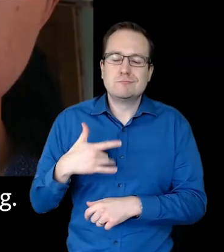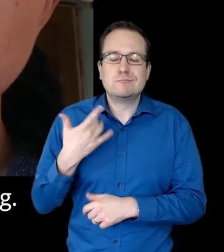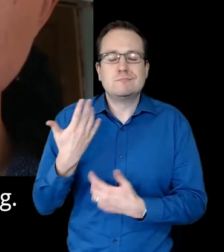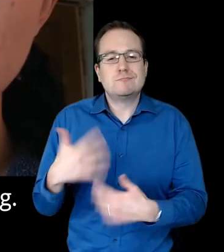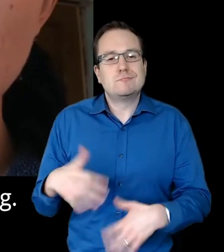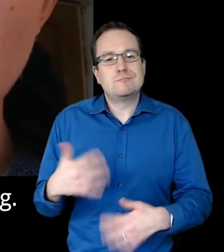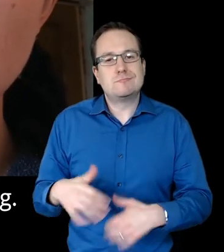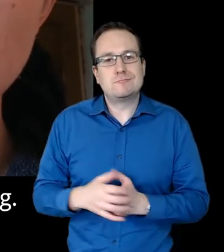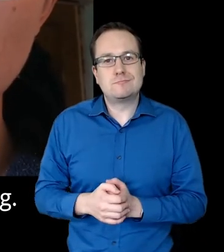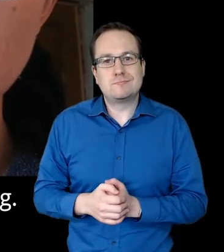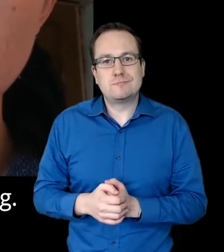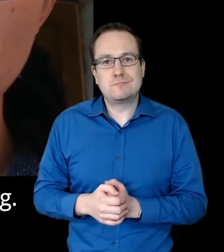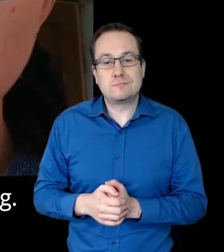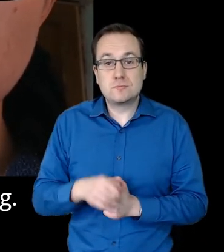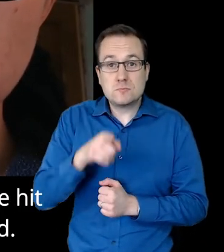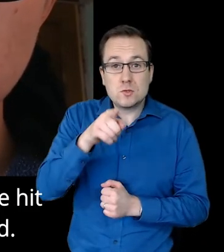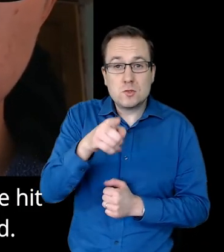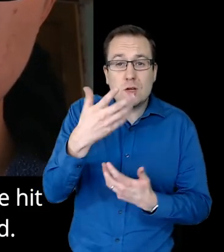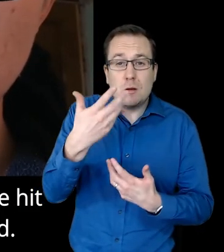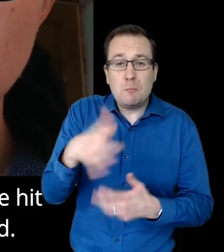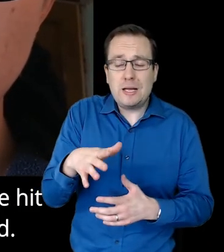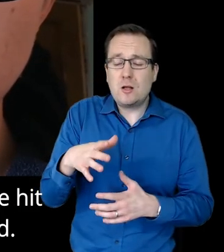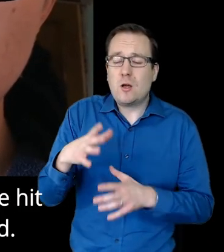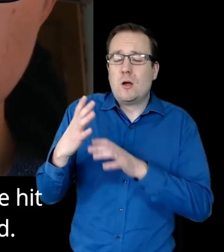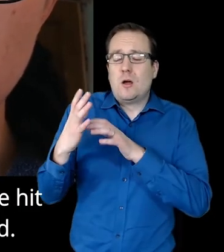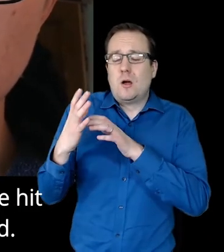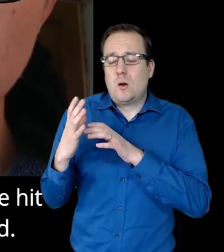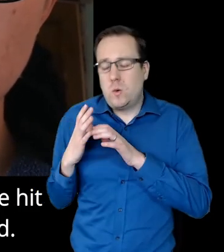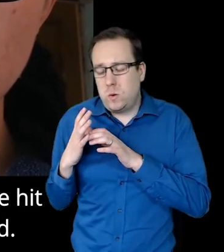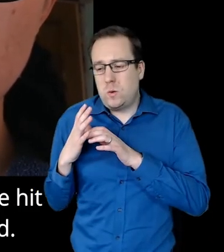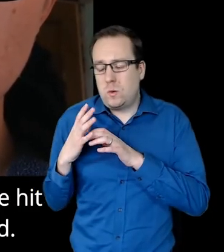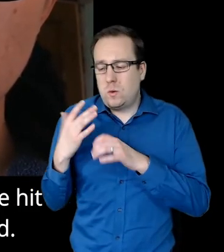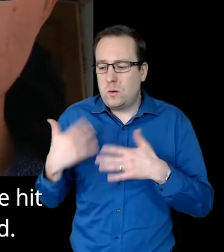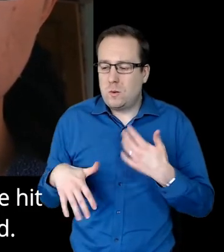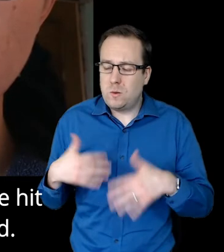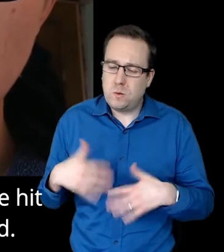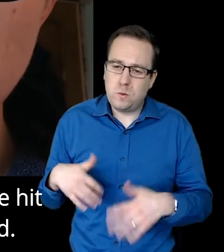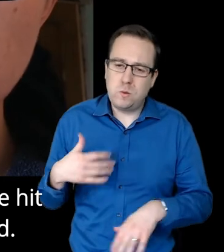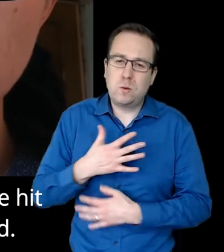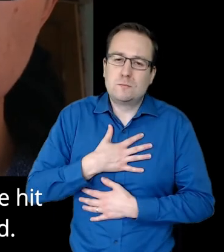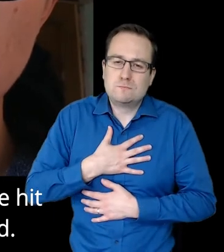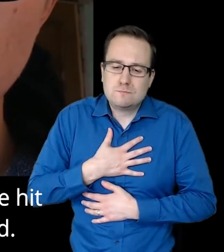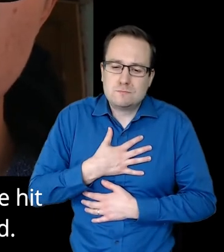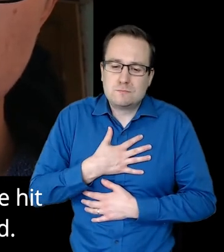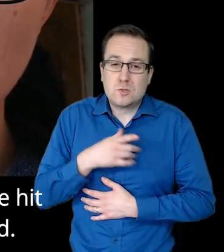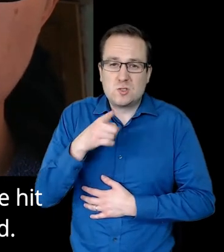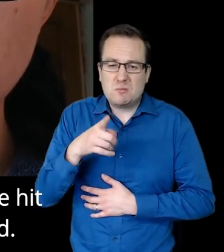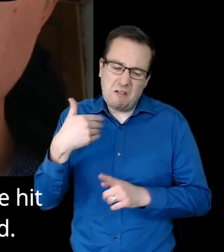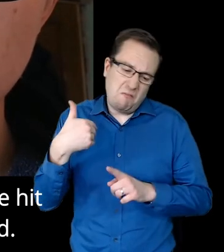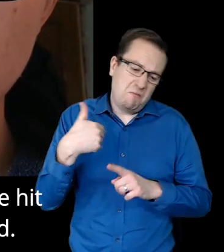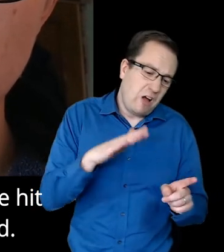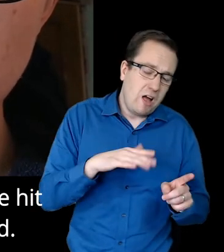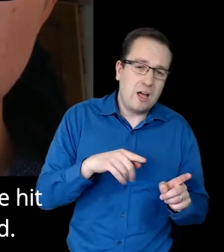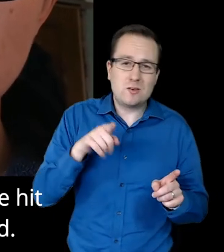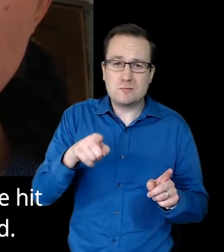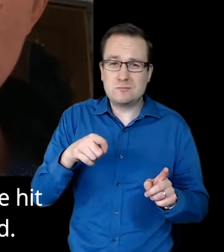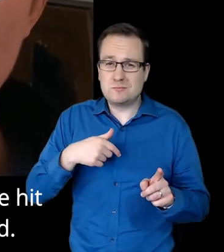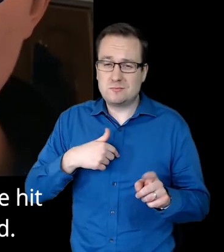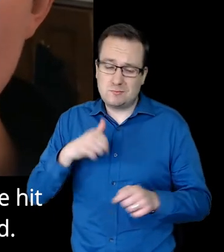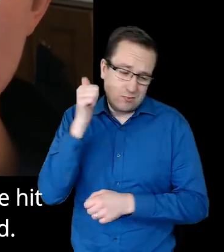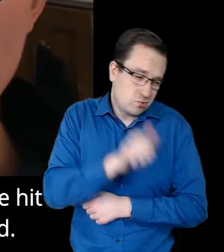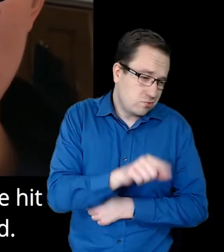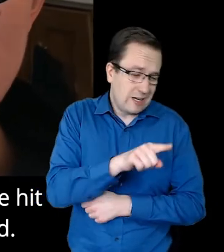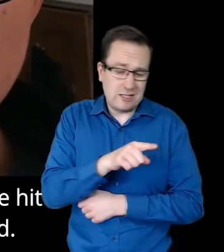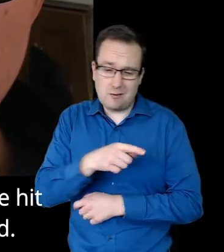To you who have shouldered the losses and taken the hit and been fired, betrayed, beaten,